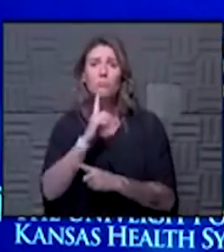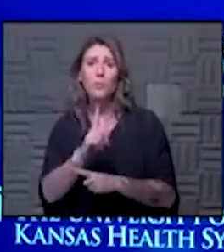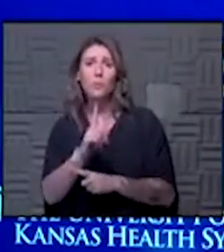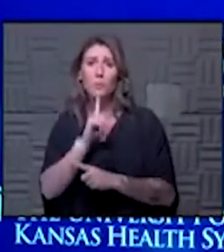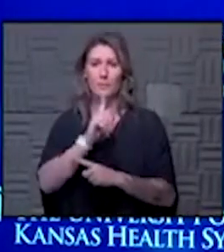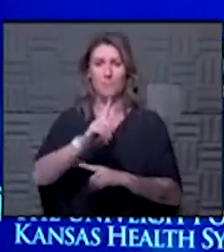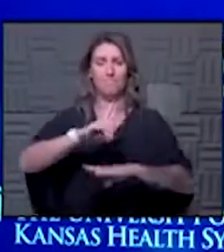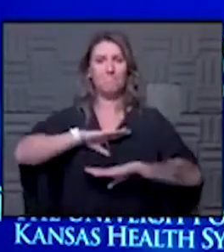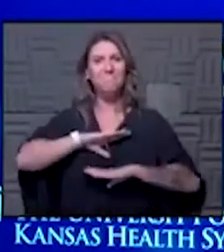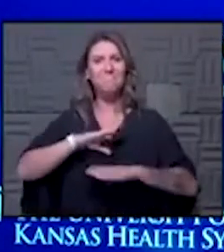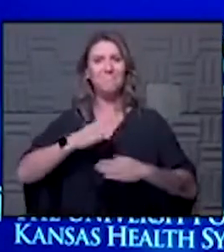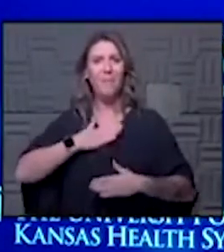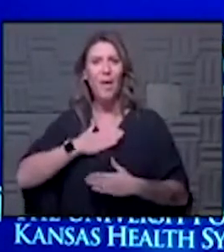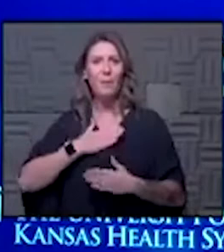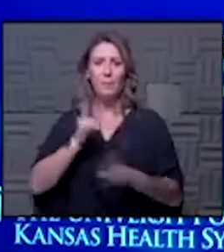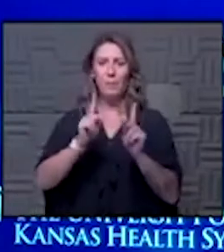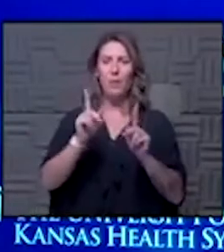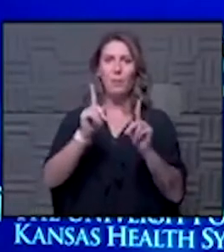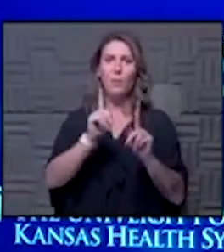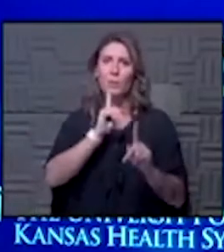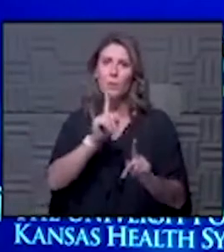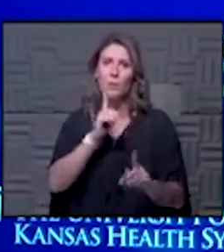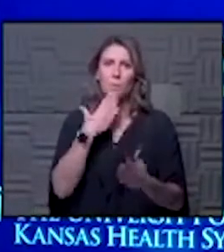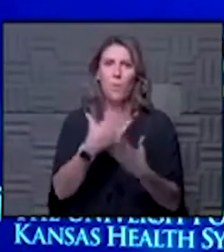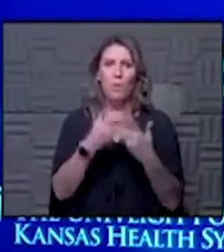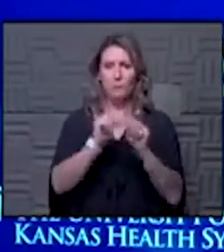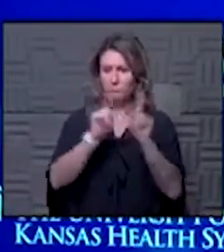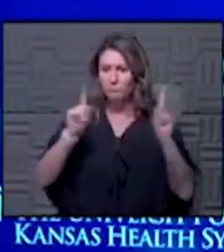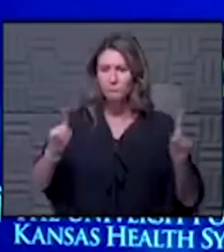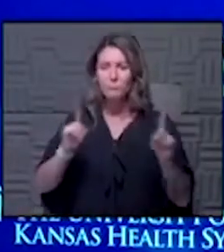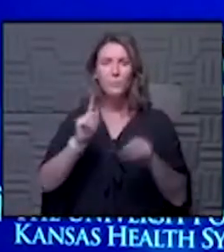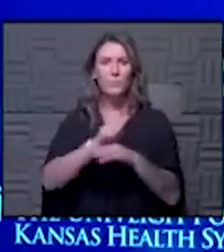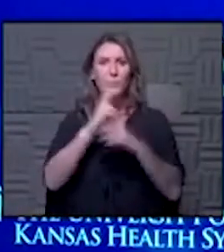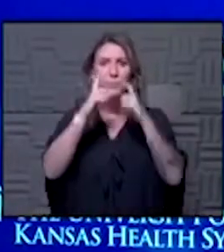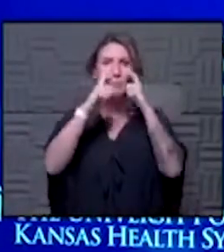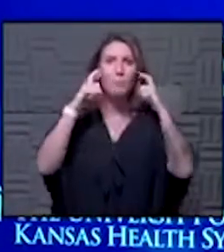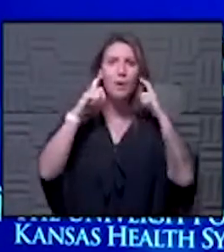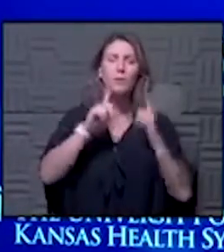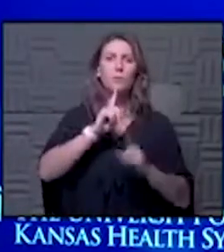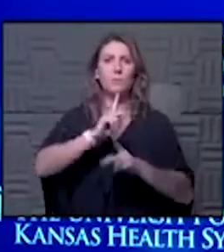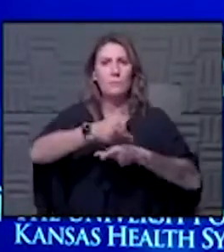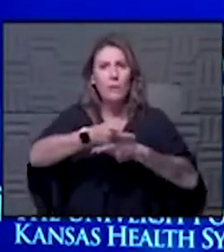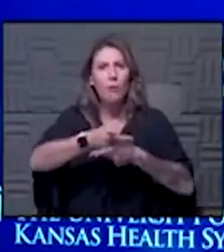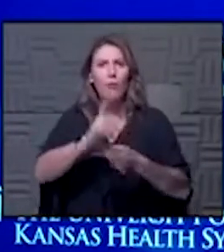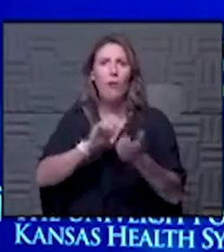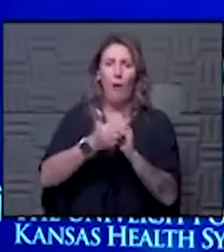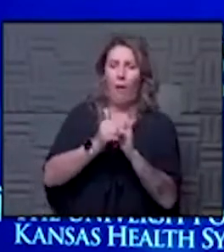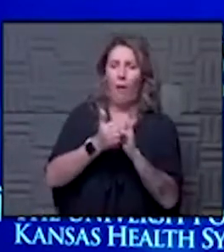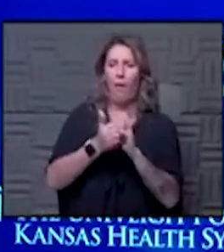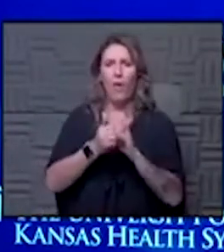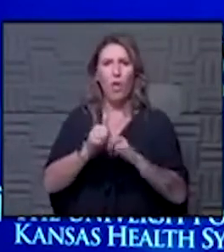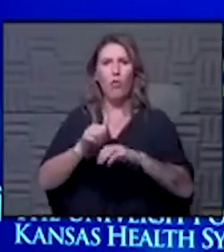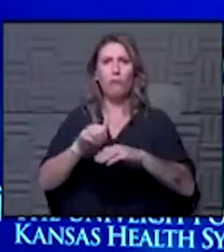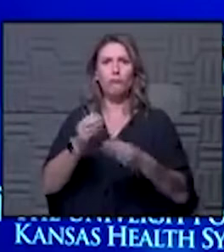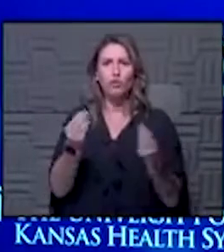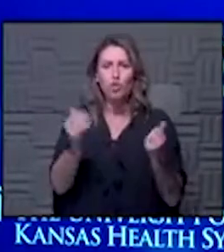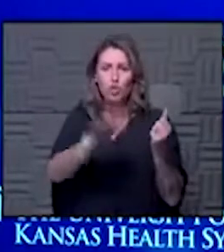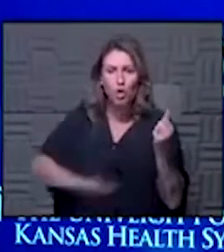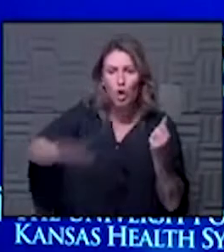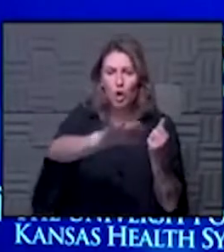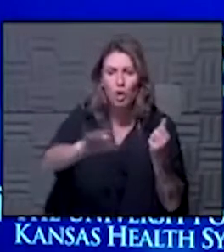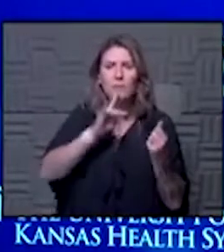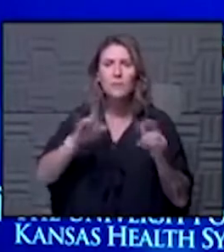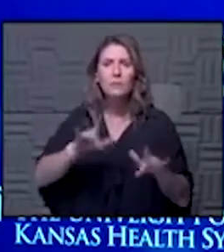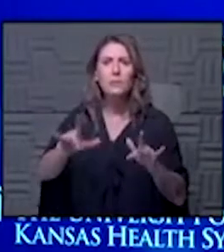was very happy that people were really well distanced. Everybody had a mask on. They were very cautious about how you handled surfaces. You got the ballot.